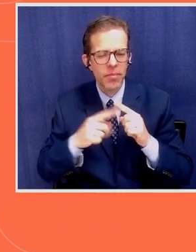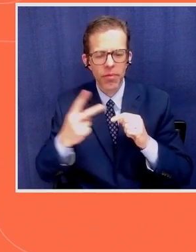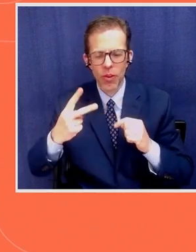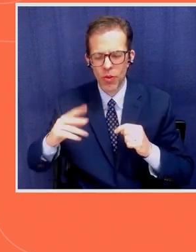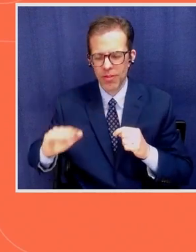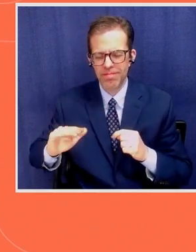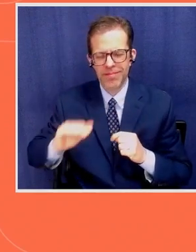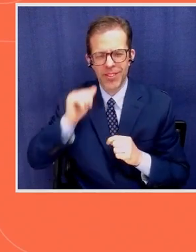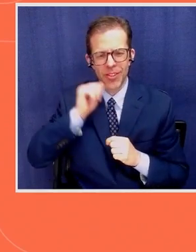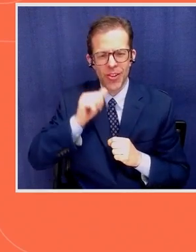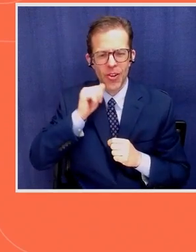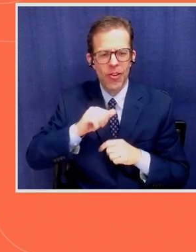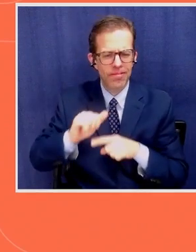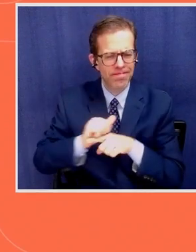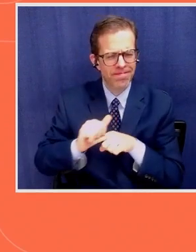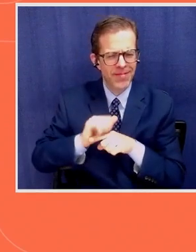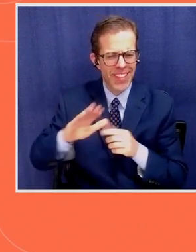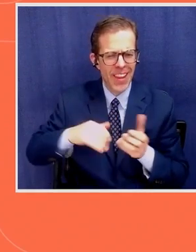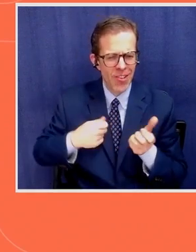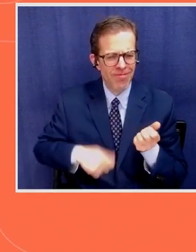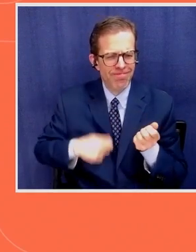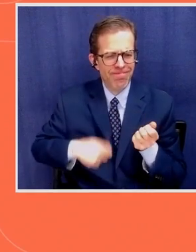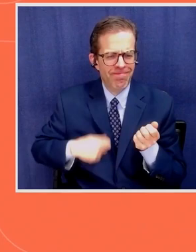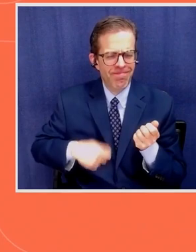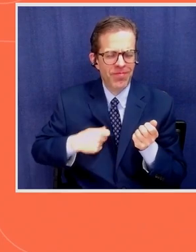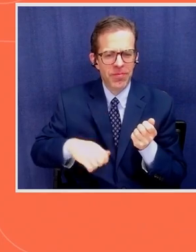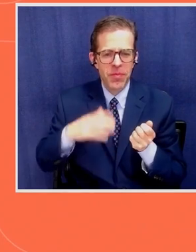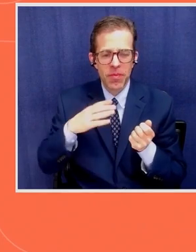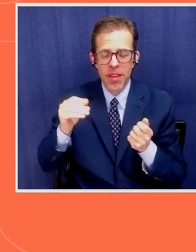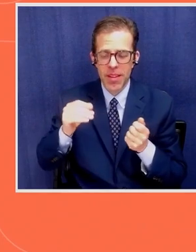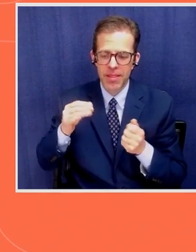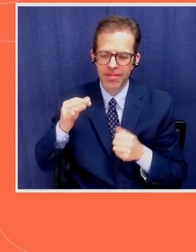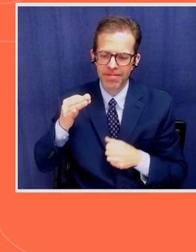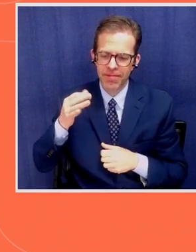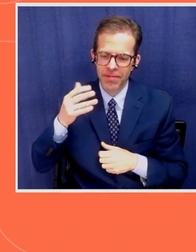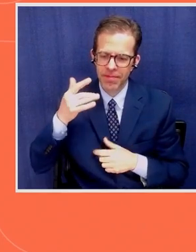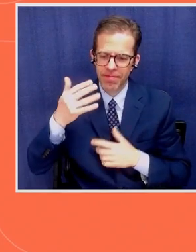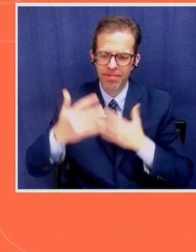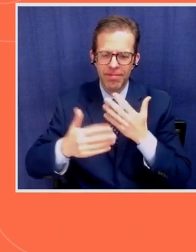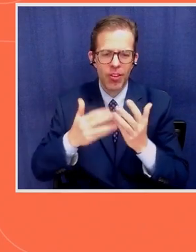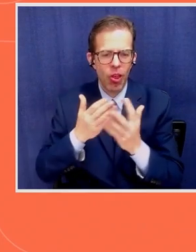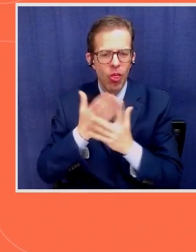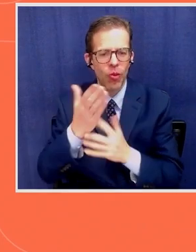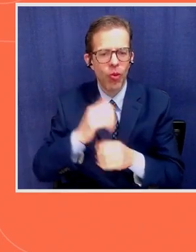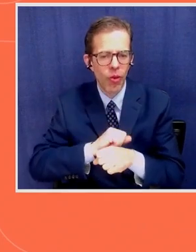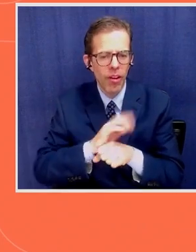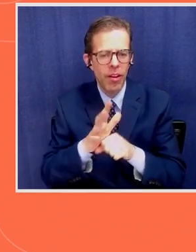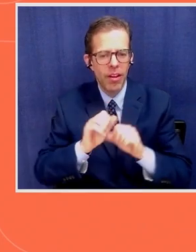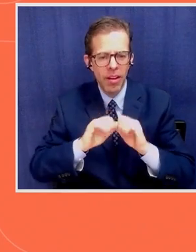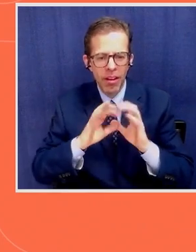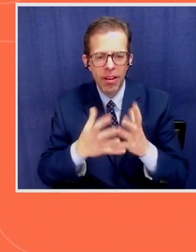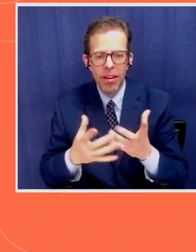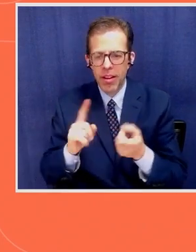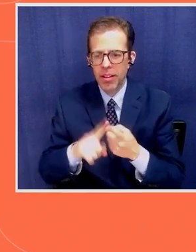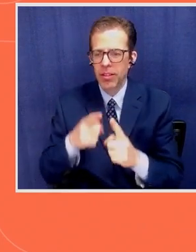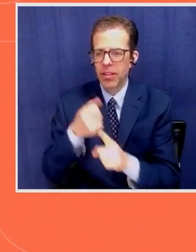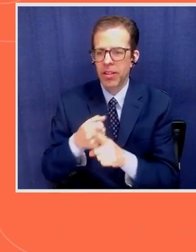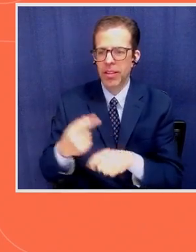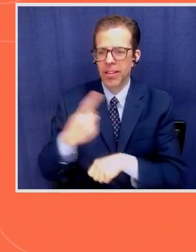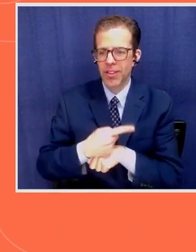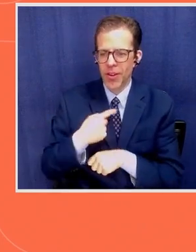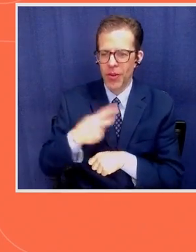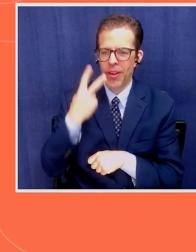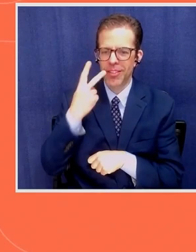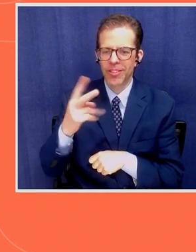on their guitars and fast forward through the pandemic to today. And we can see that Mia